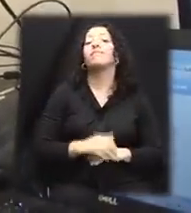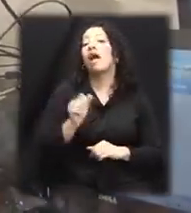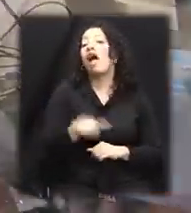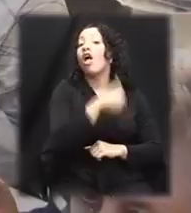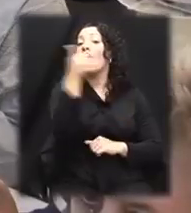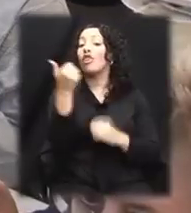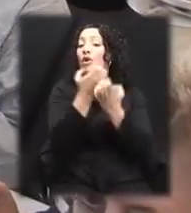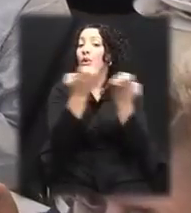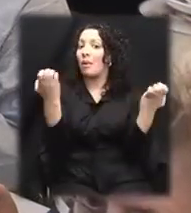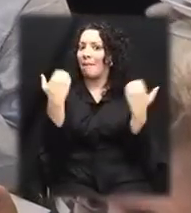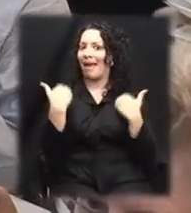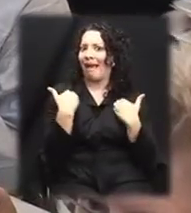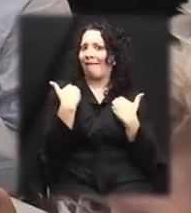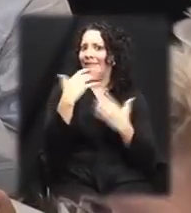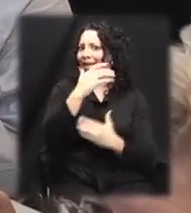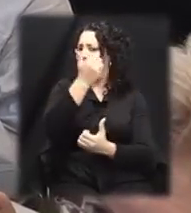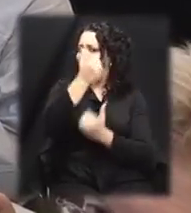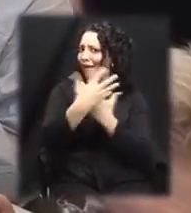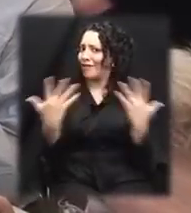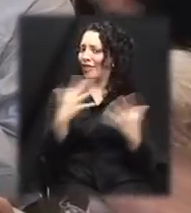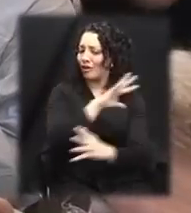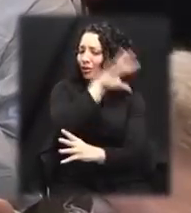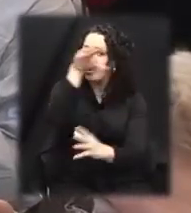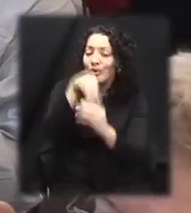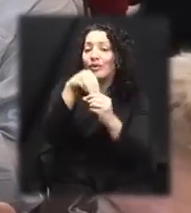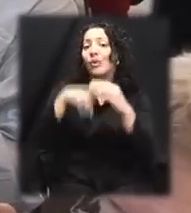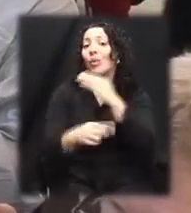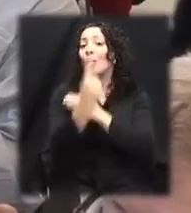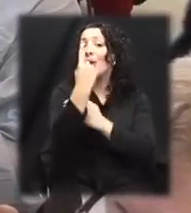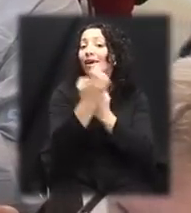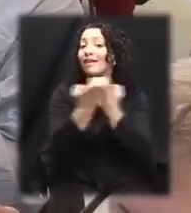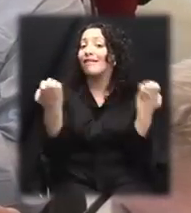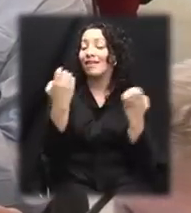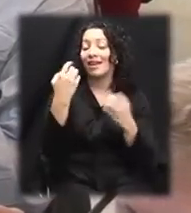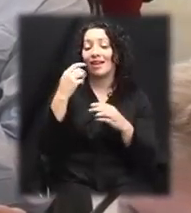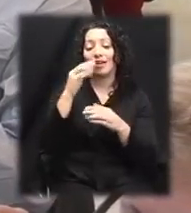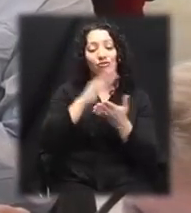Others function as an all-in-one device, such as a braille note taker.